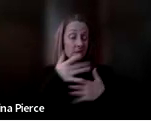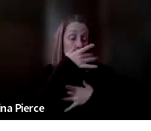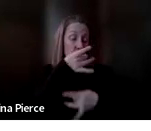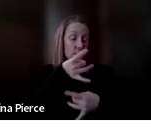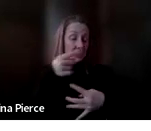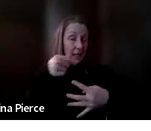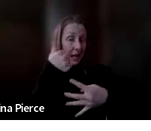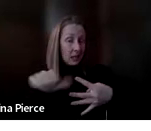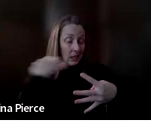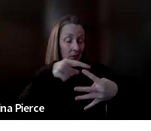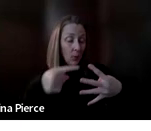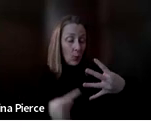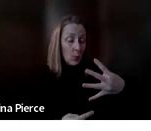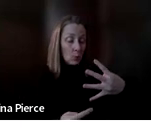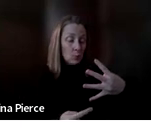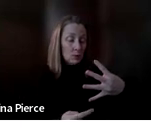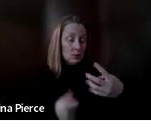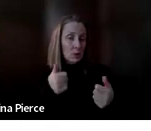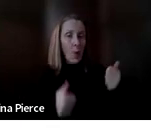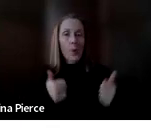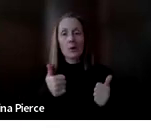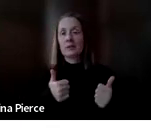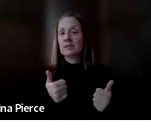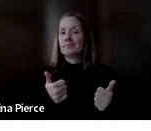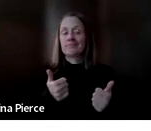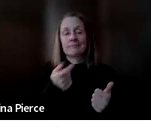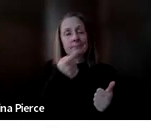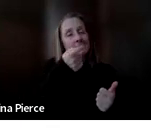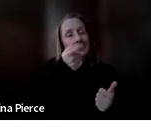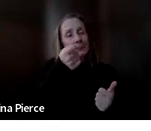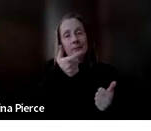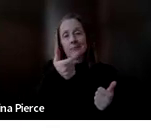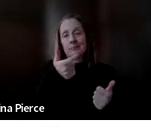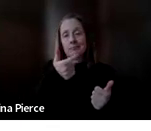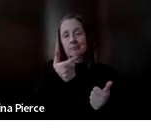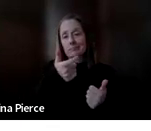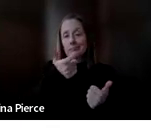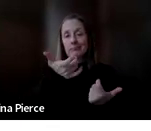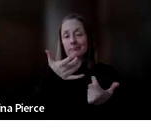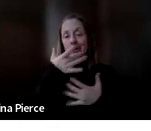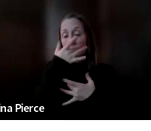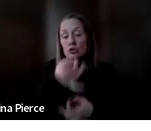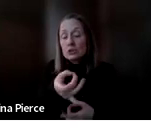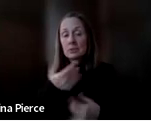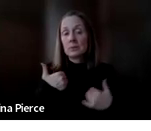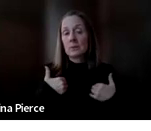or even just spark of an interest, we have resources available to you.